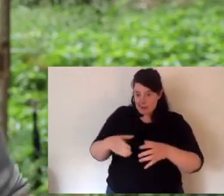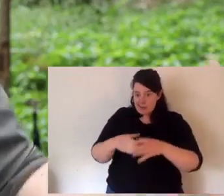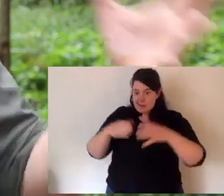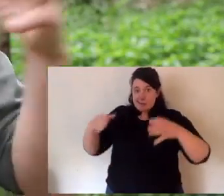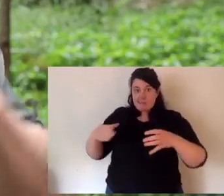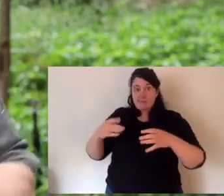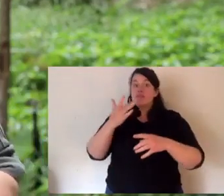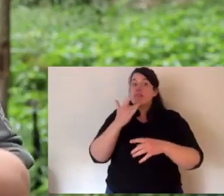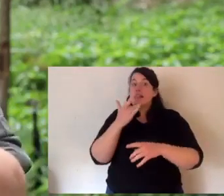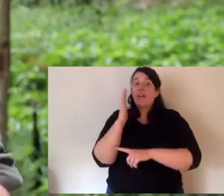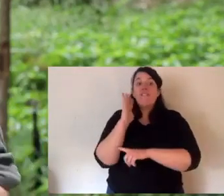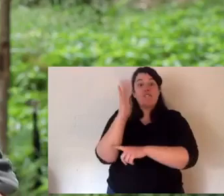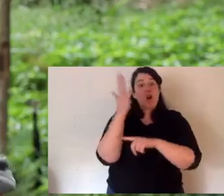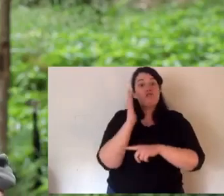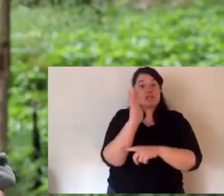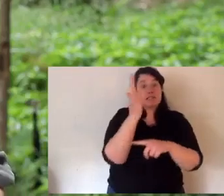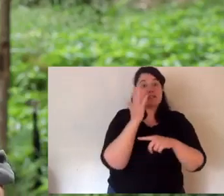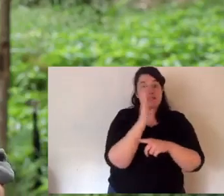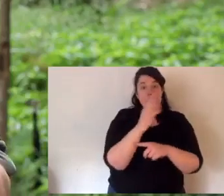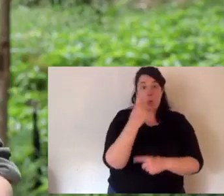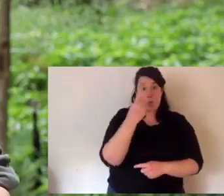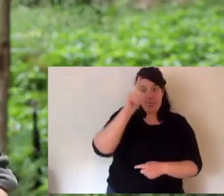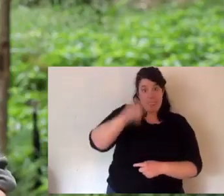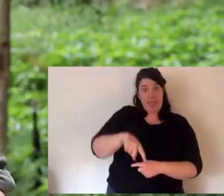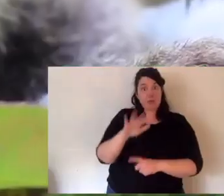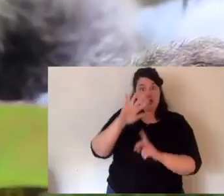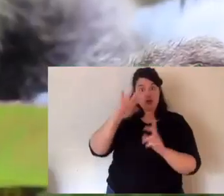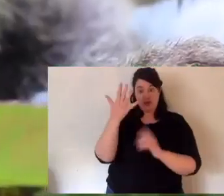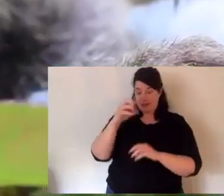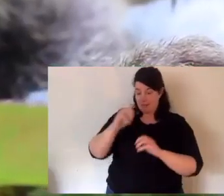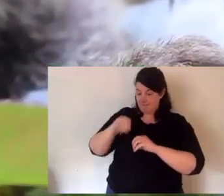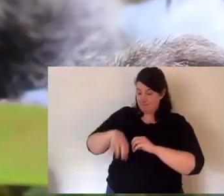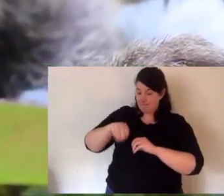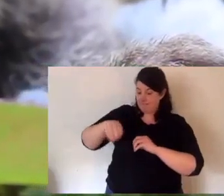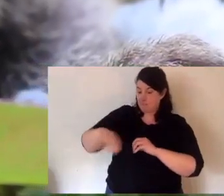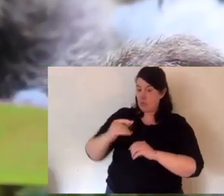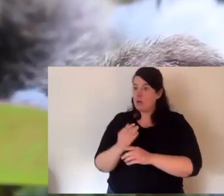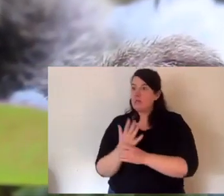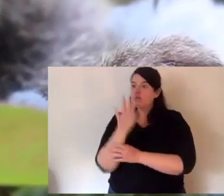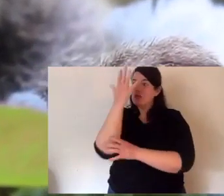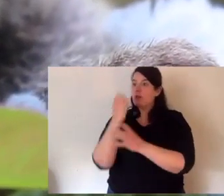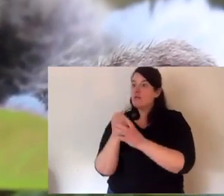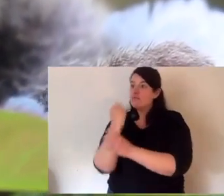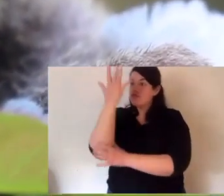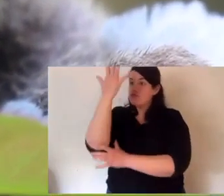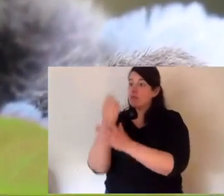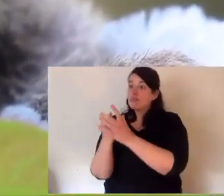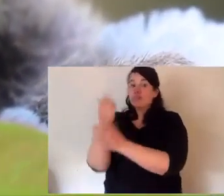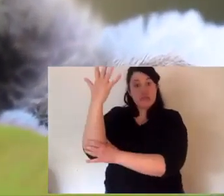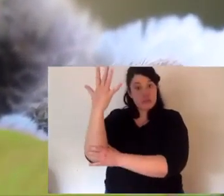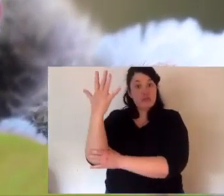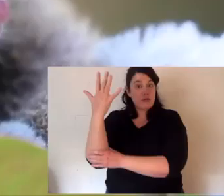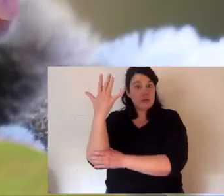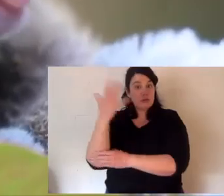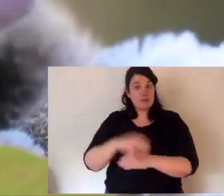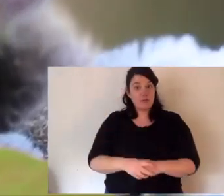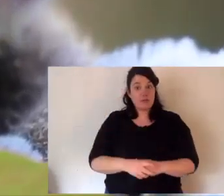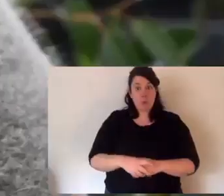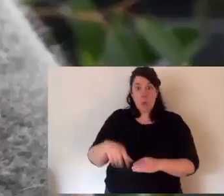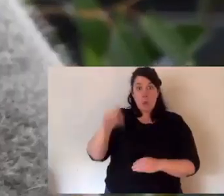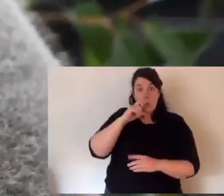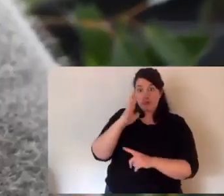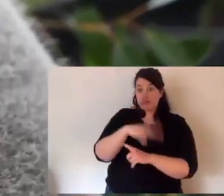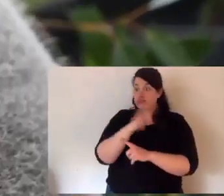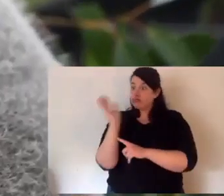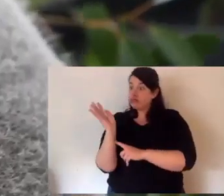density is much lower than it should be. So by initiating a prototype of a forest, we aim to plant the